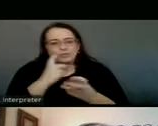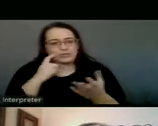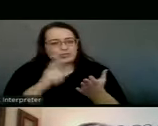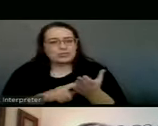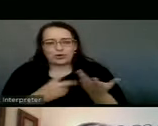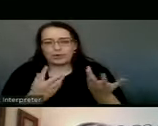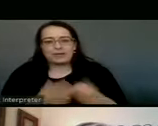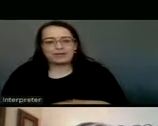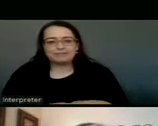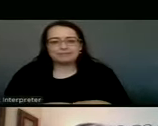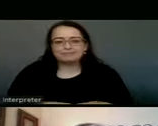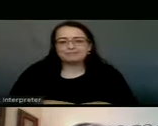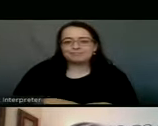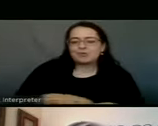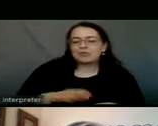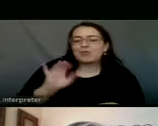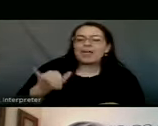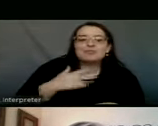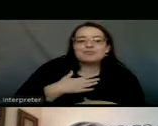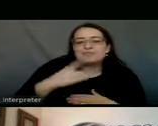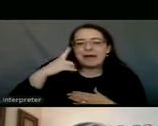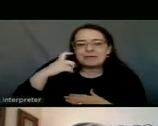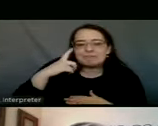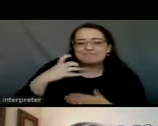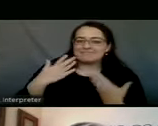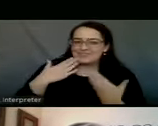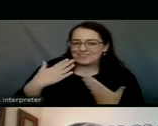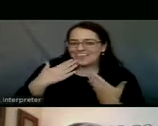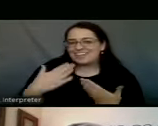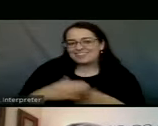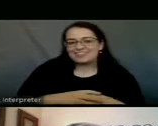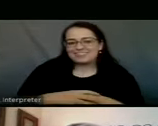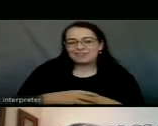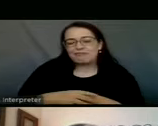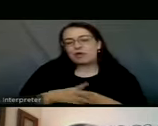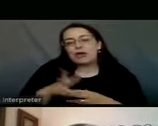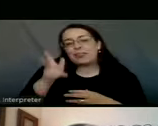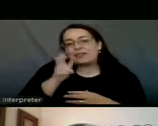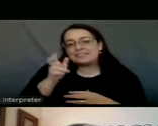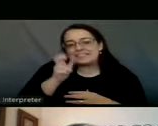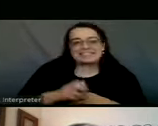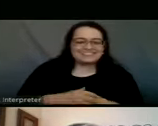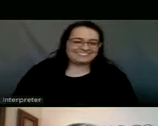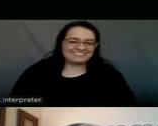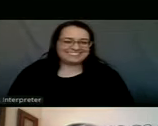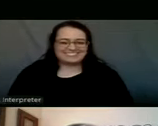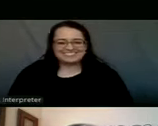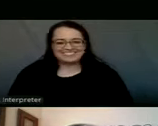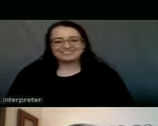So that was just a speculative question. So thanks for humoring me for the moment.